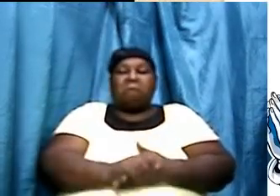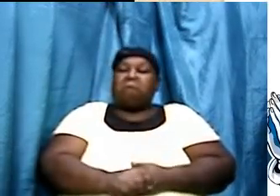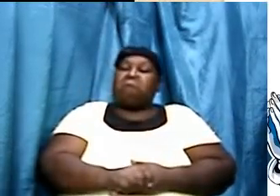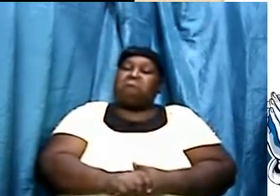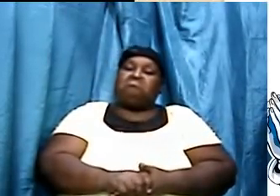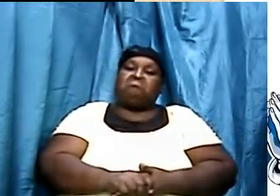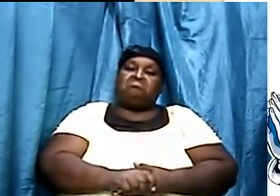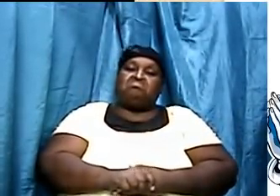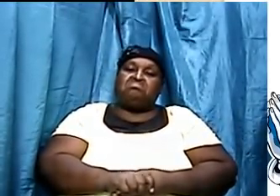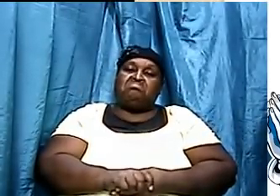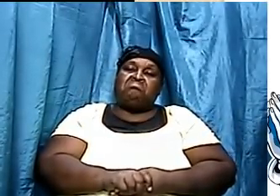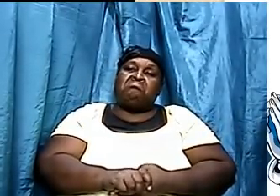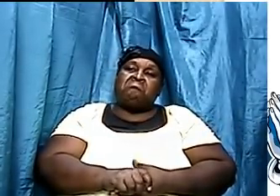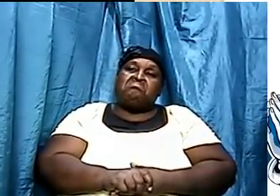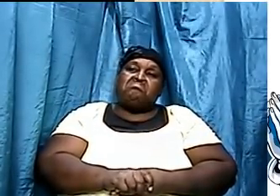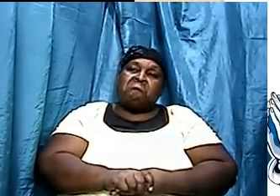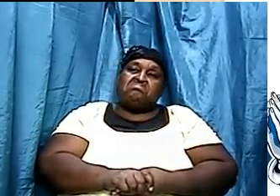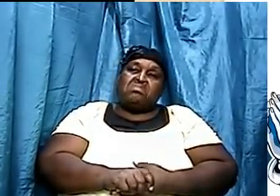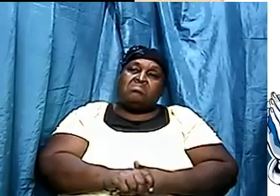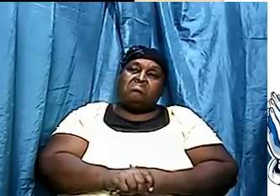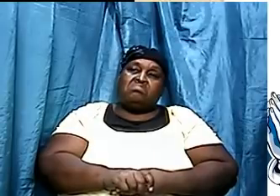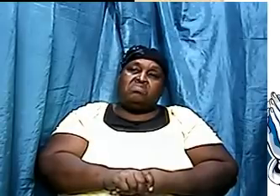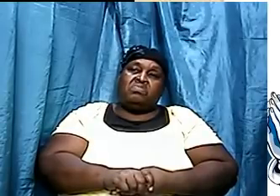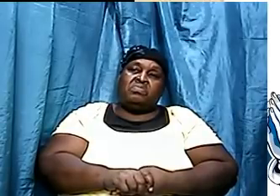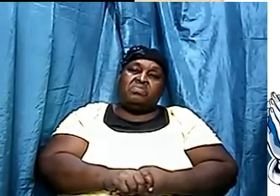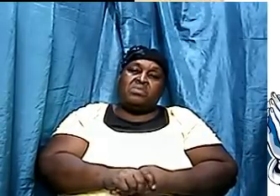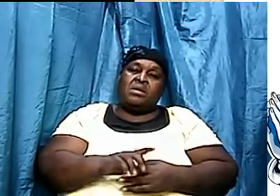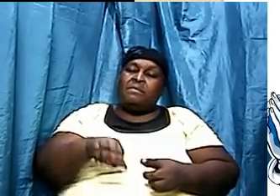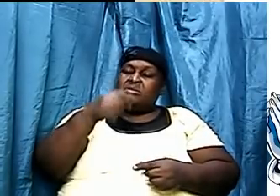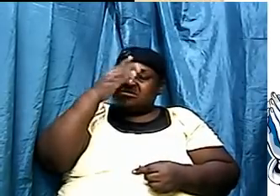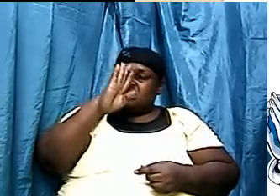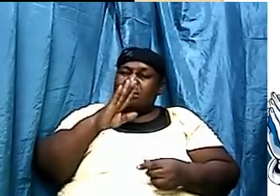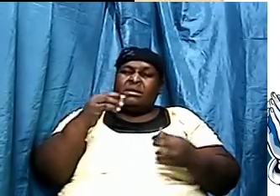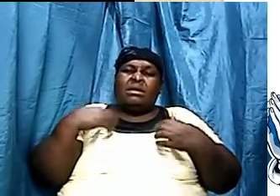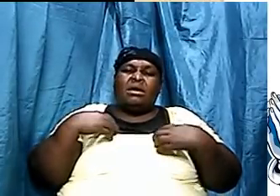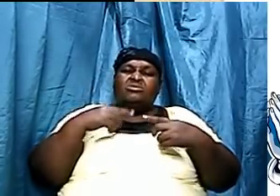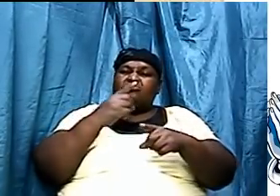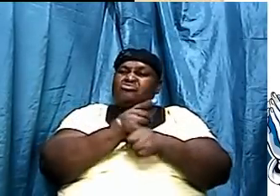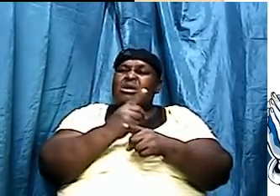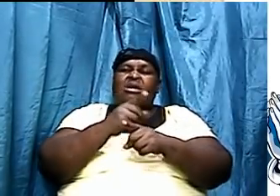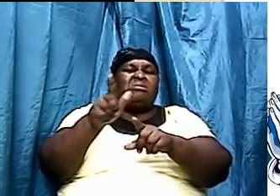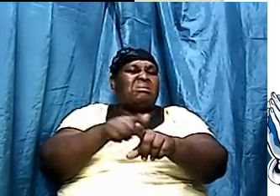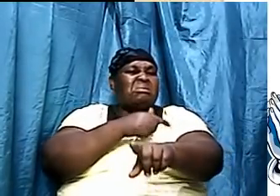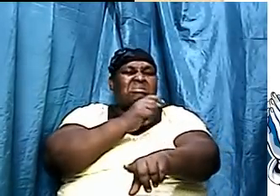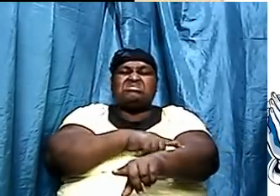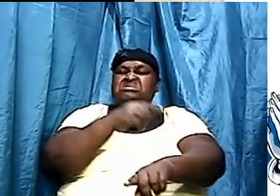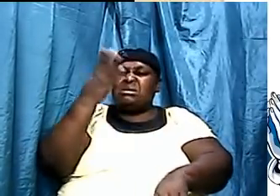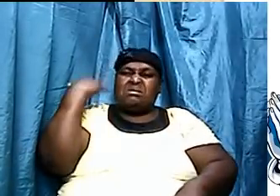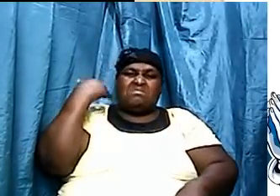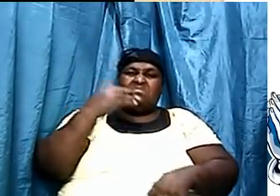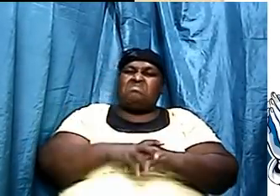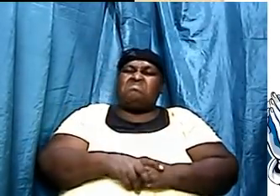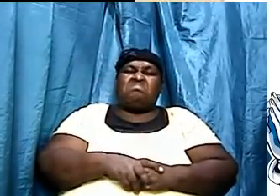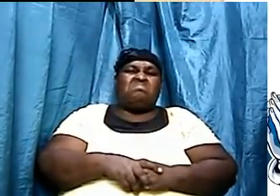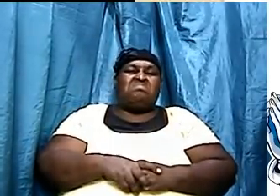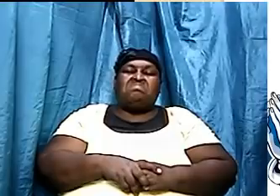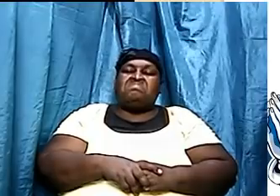Boy, I might tell you, I love the word of God. But God had it right a long time ago. From living to God's time.